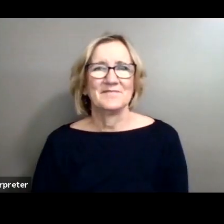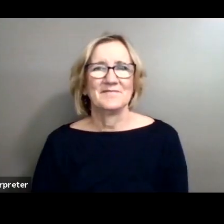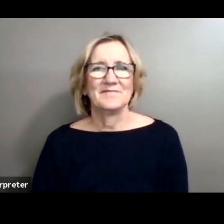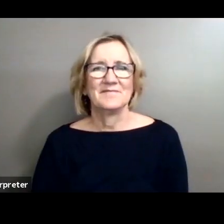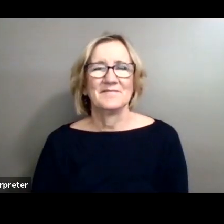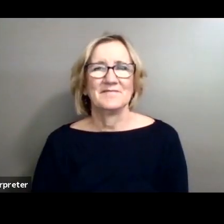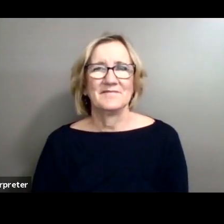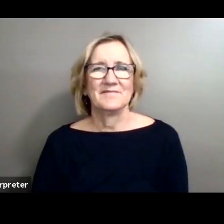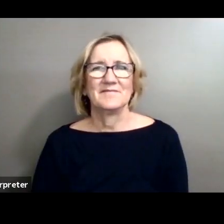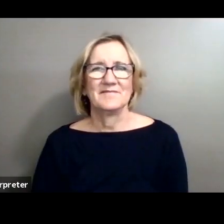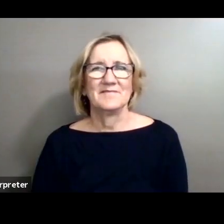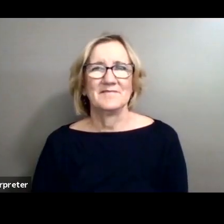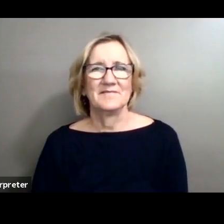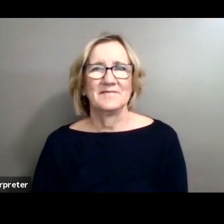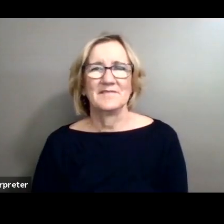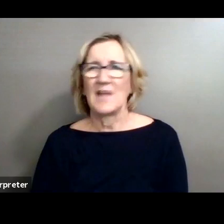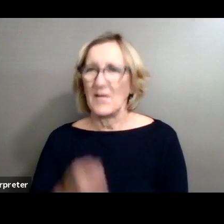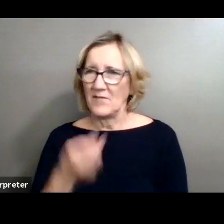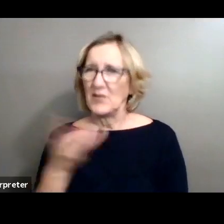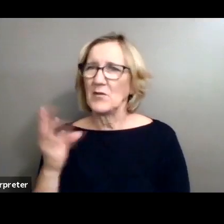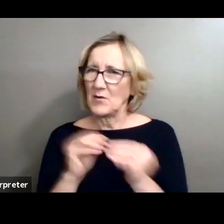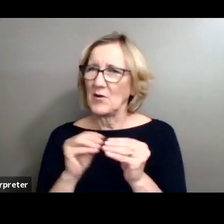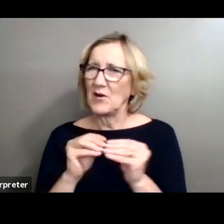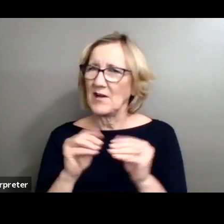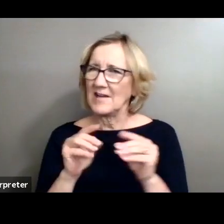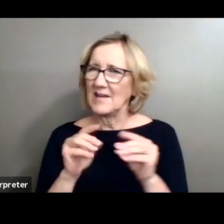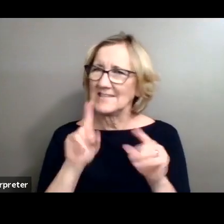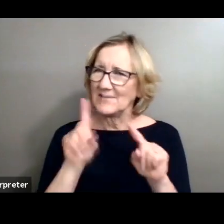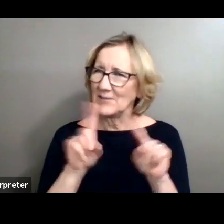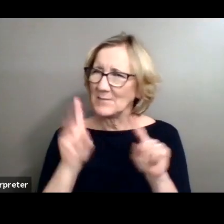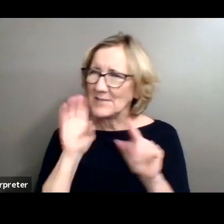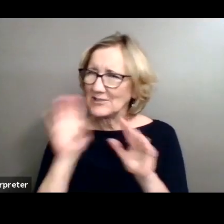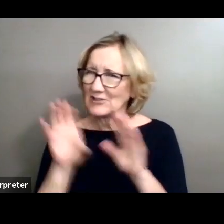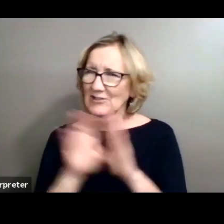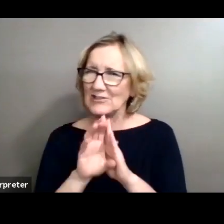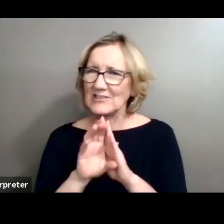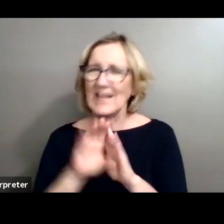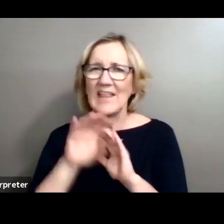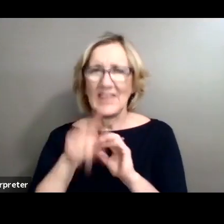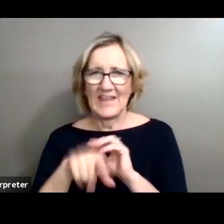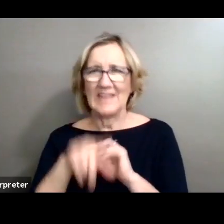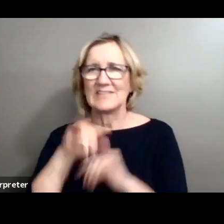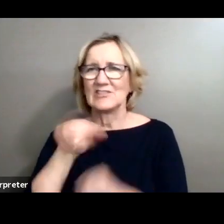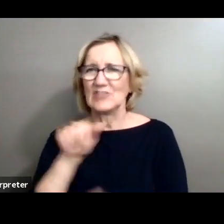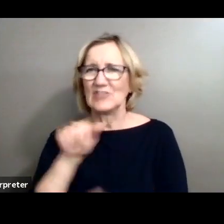And there's just a few more photos. And there's James.